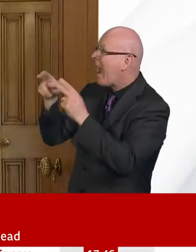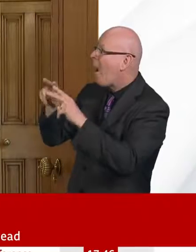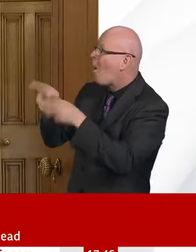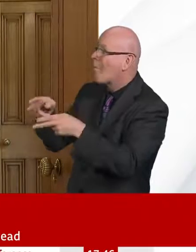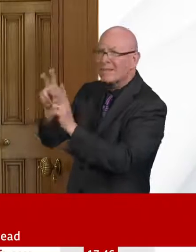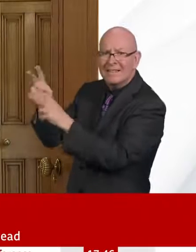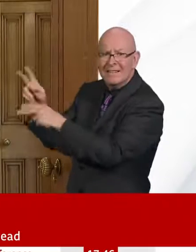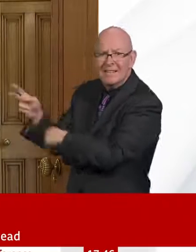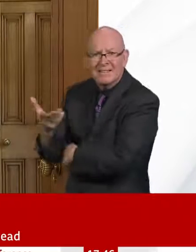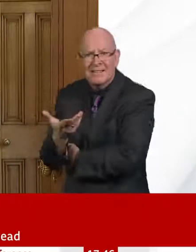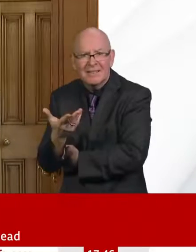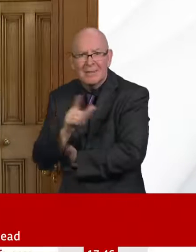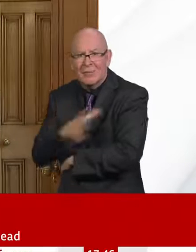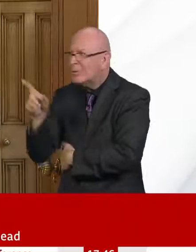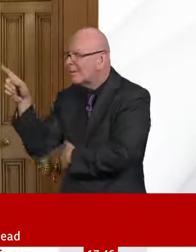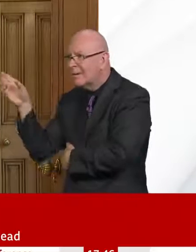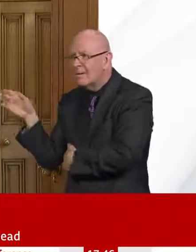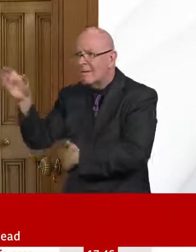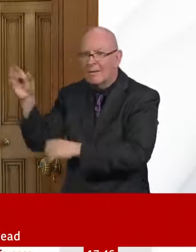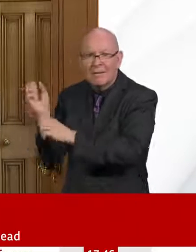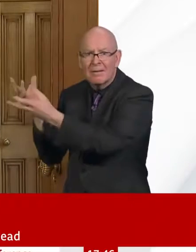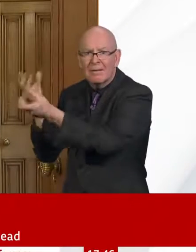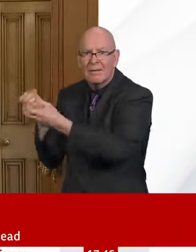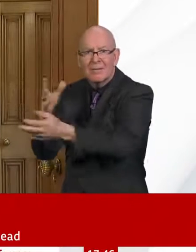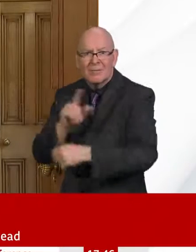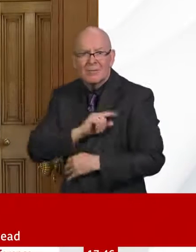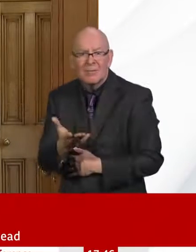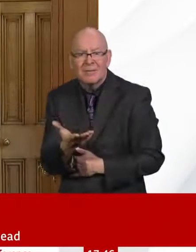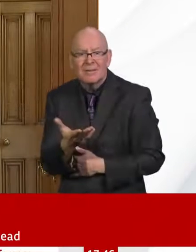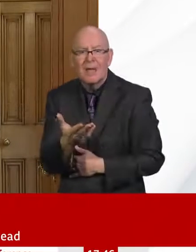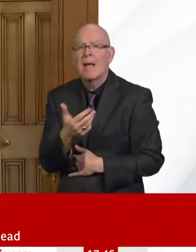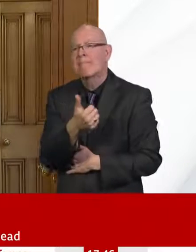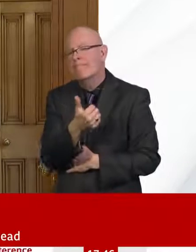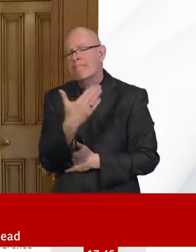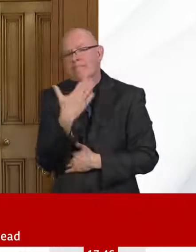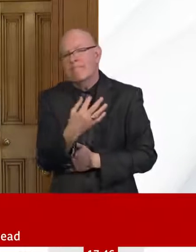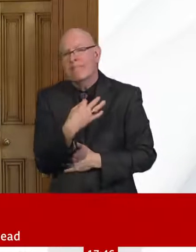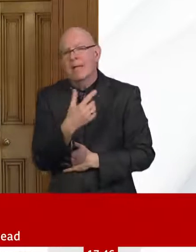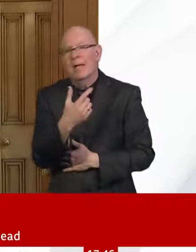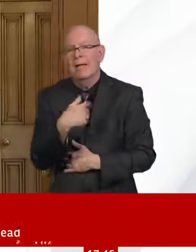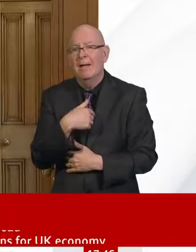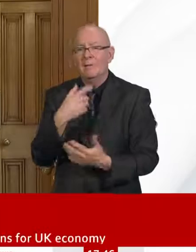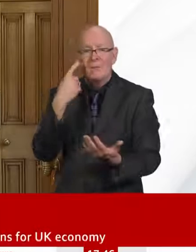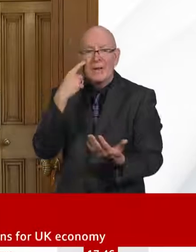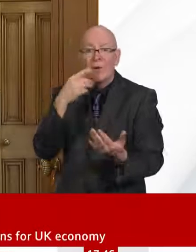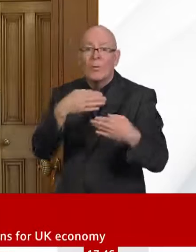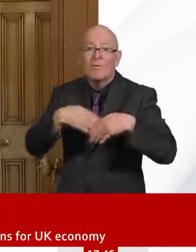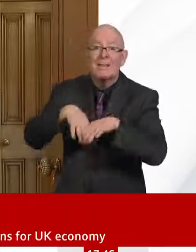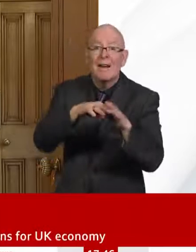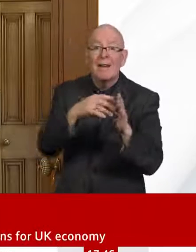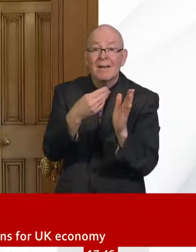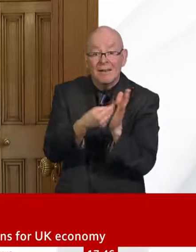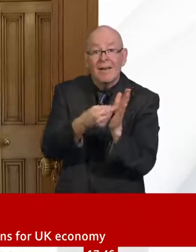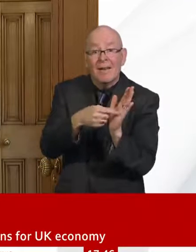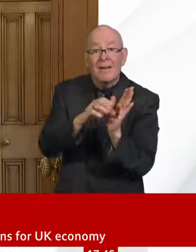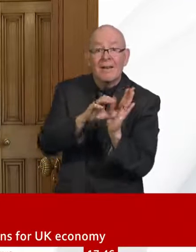country, because they're dealing with people being sick in a way as well. But I think given the circumstances, they are processing claims efficiently